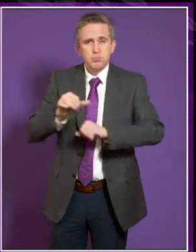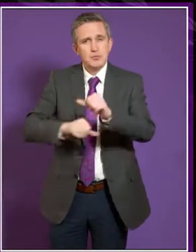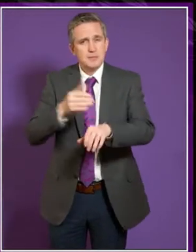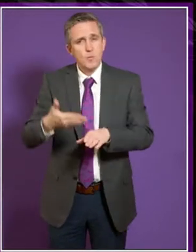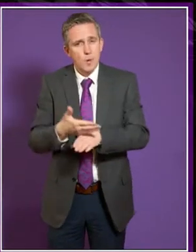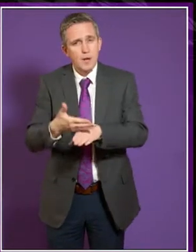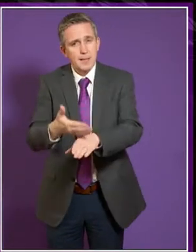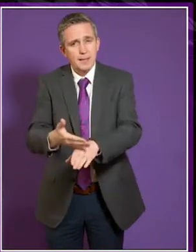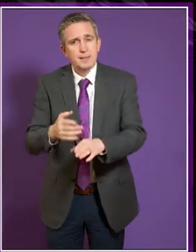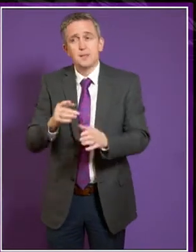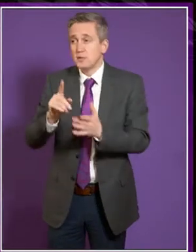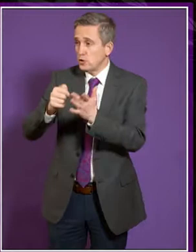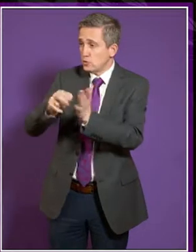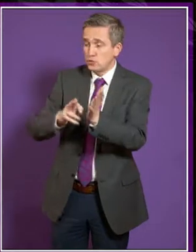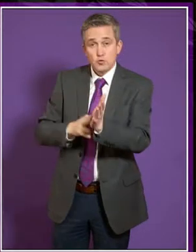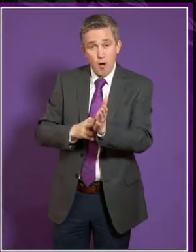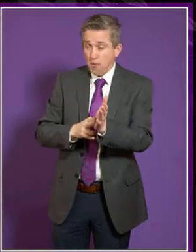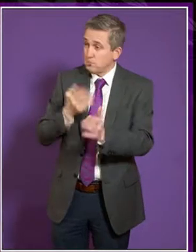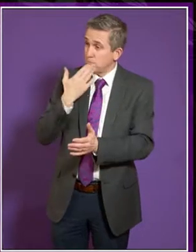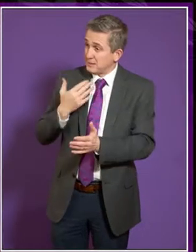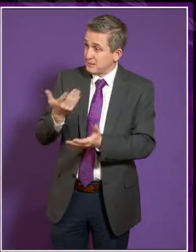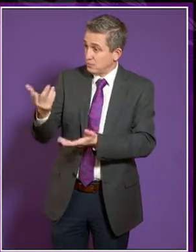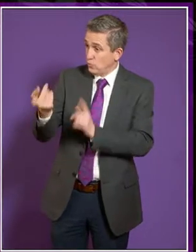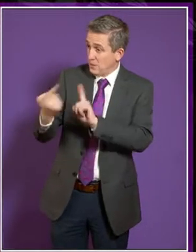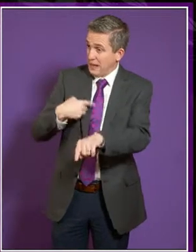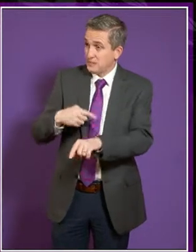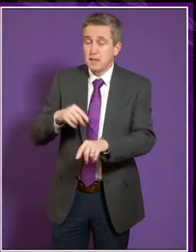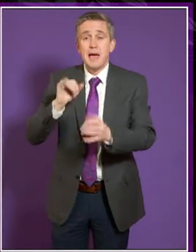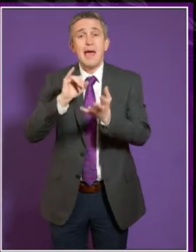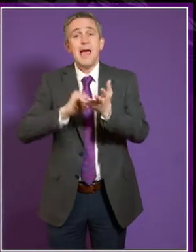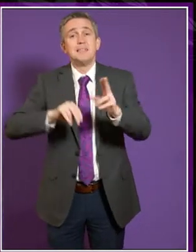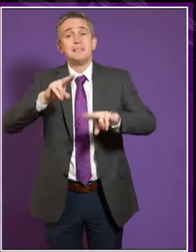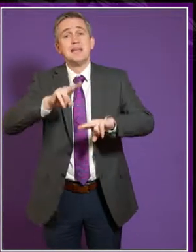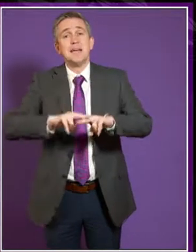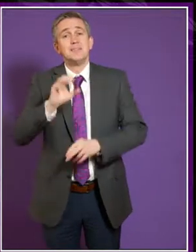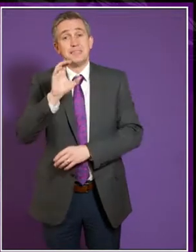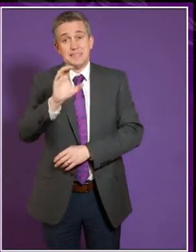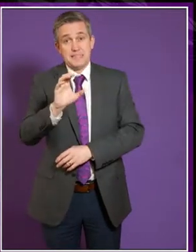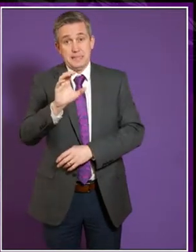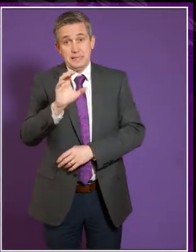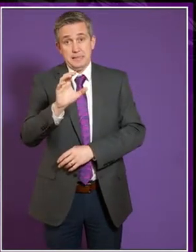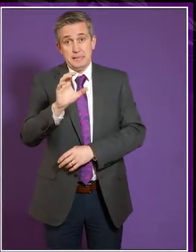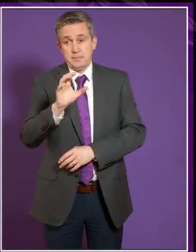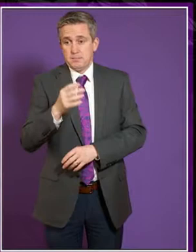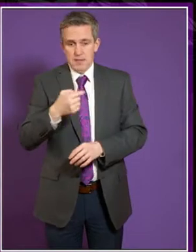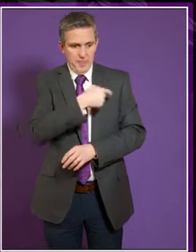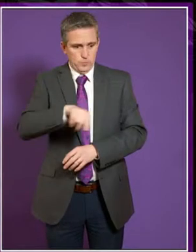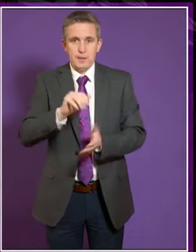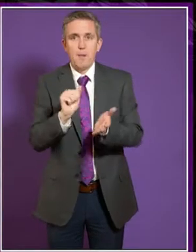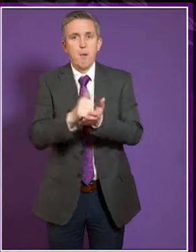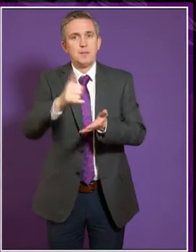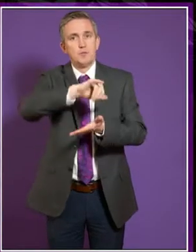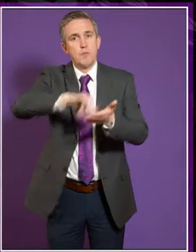improved. Perhaps, John, if you could kick off on that? Yeah, SFC published a report on that, I think, earlier this week,